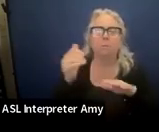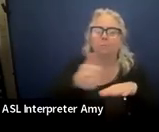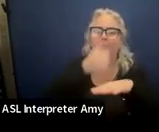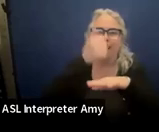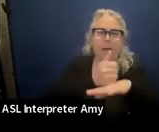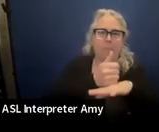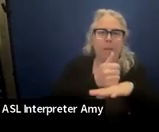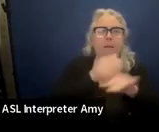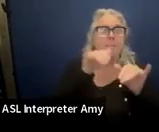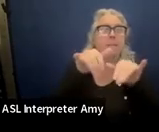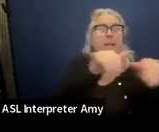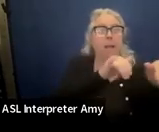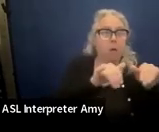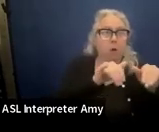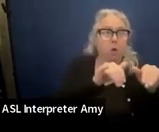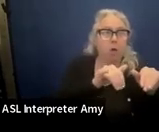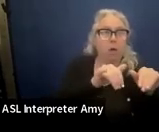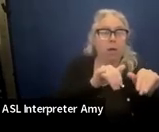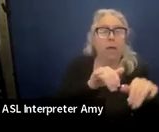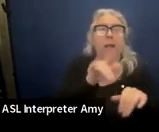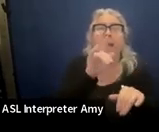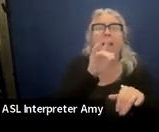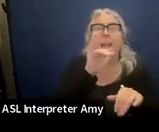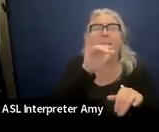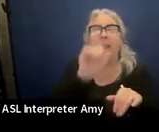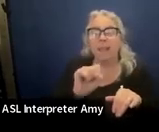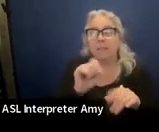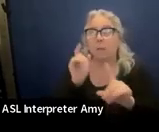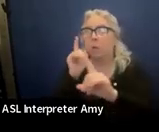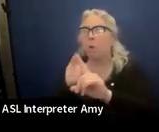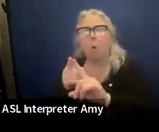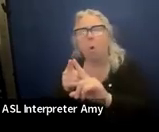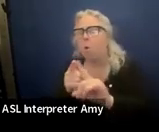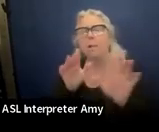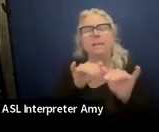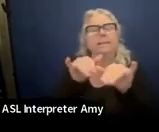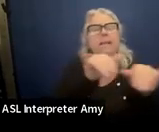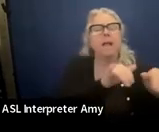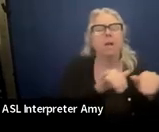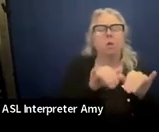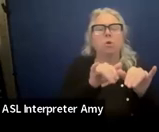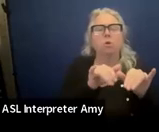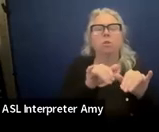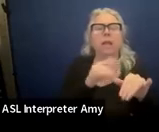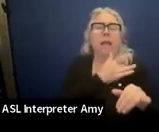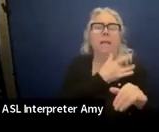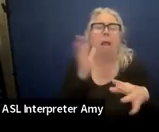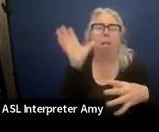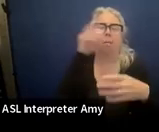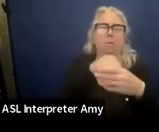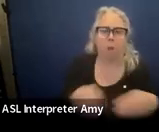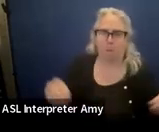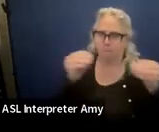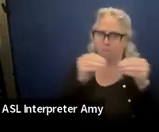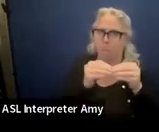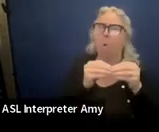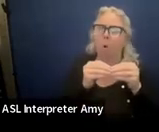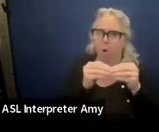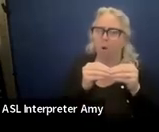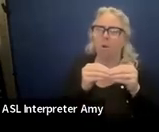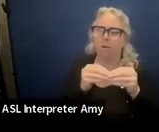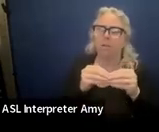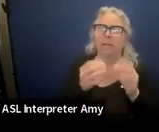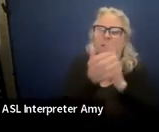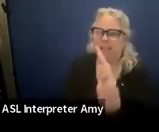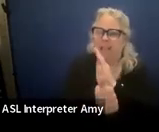goal. Right? The standards tend to encompass more than one skill. And the goals really